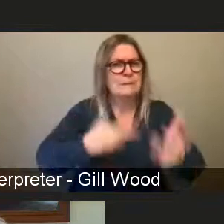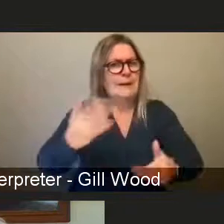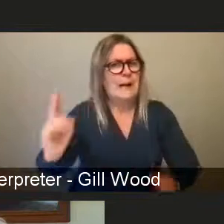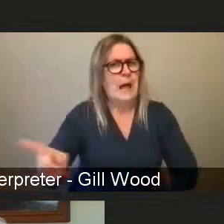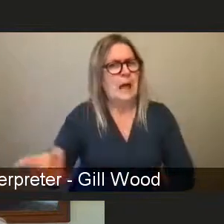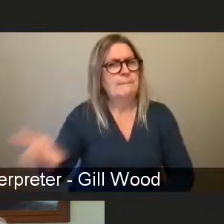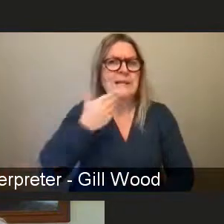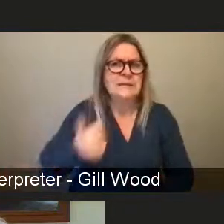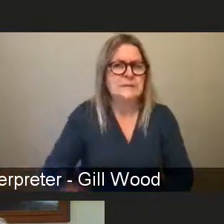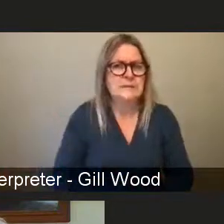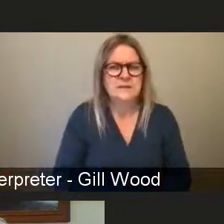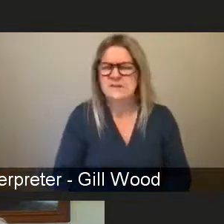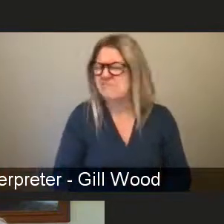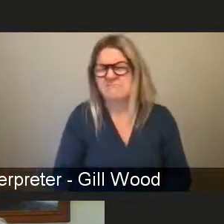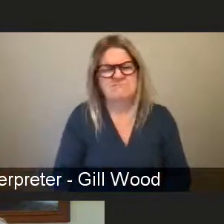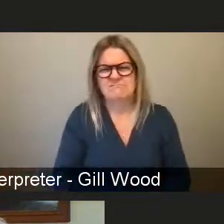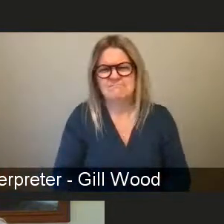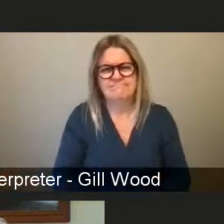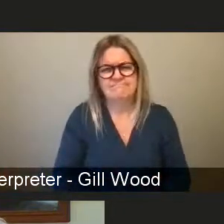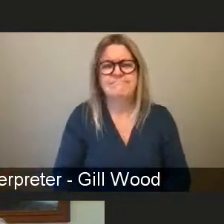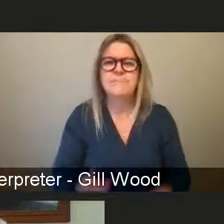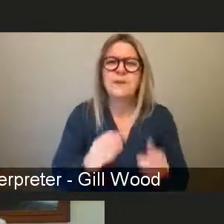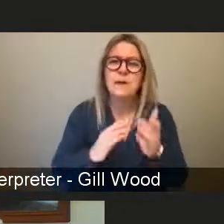Thank you. And Marcia, would you like to comment?